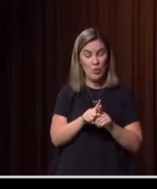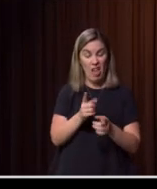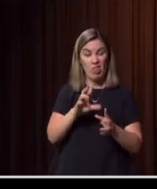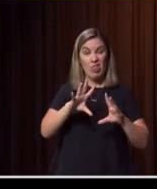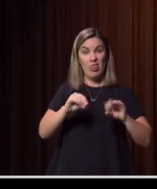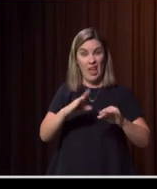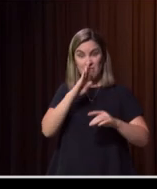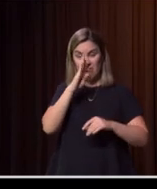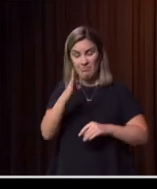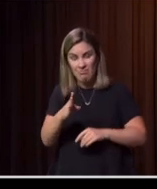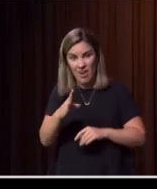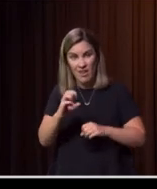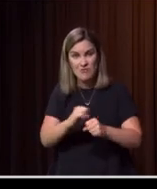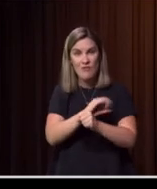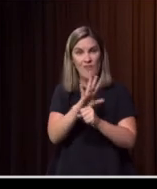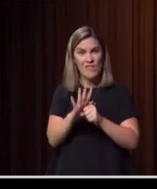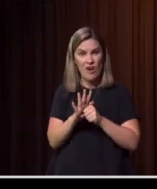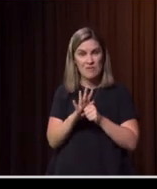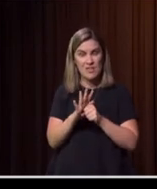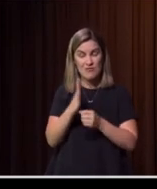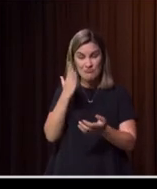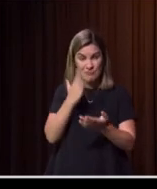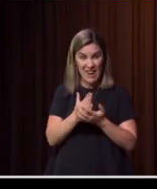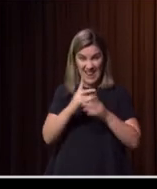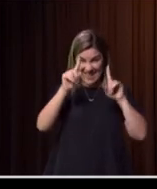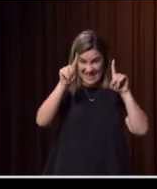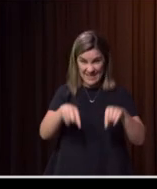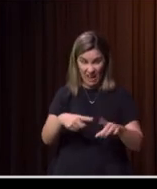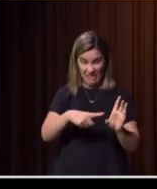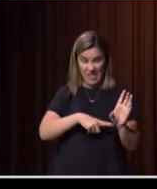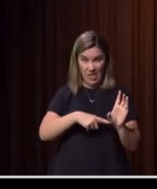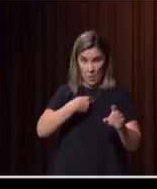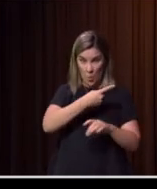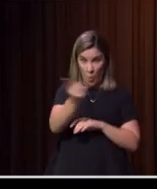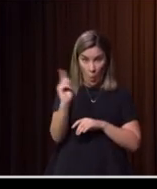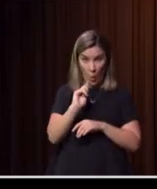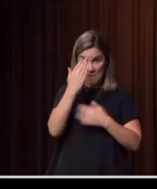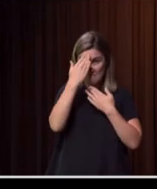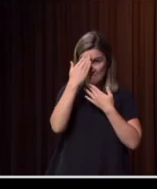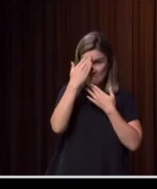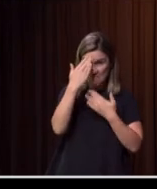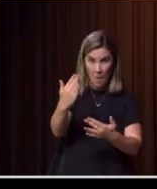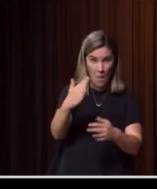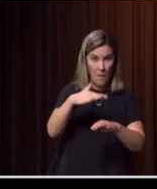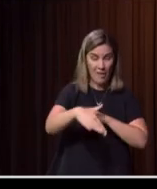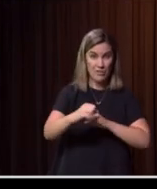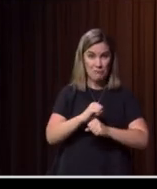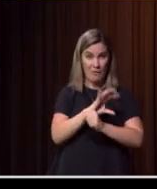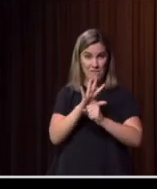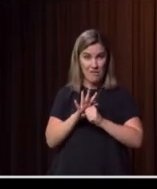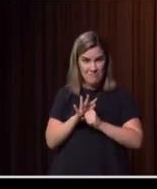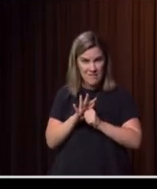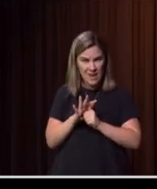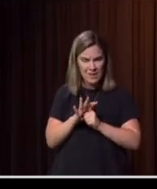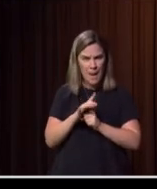particularly early on in the year, that we didn't know a lot about collectively. We were learning as we went. But to see a considered, to